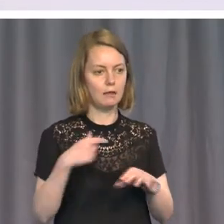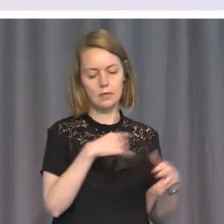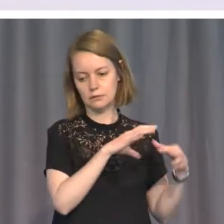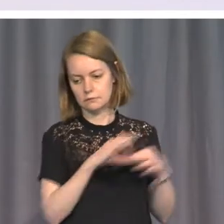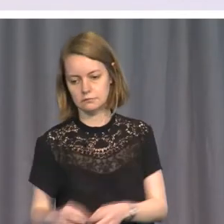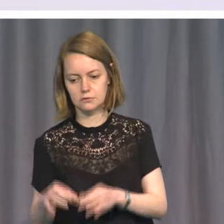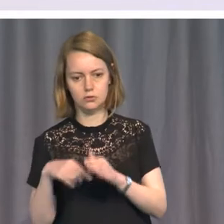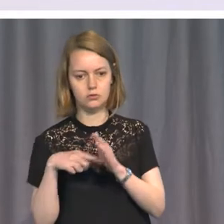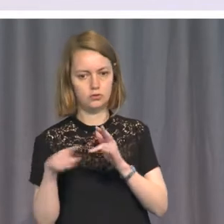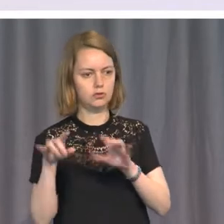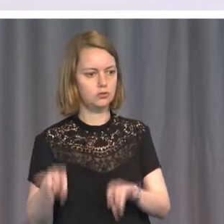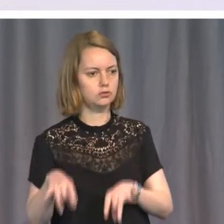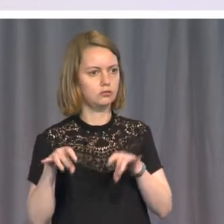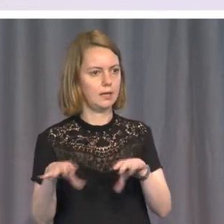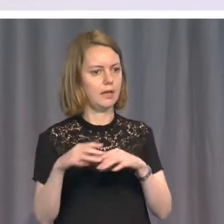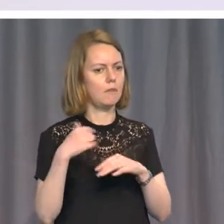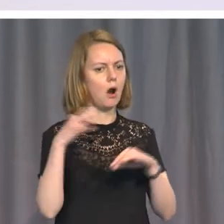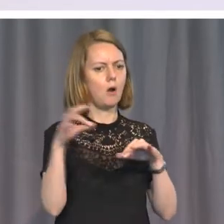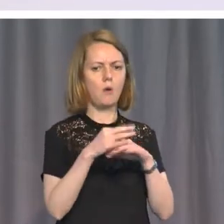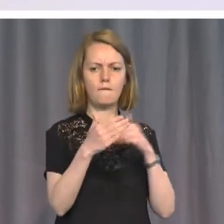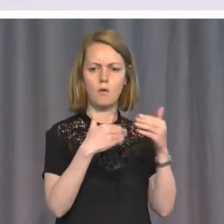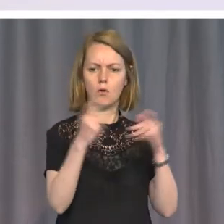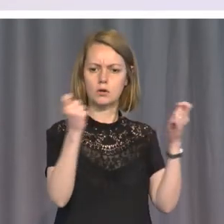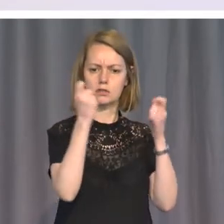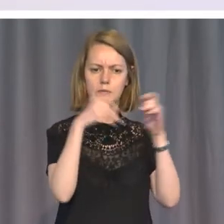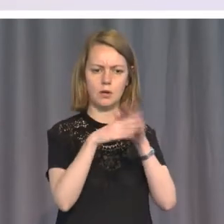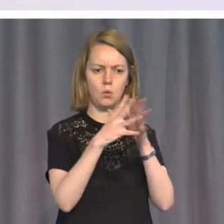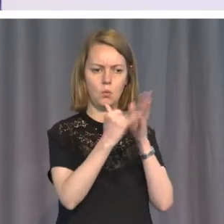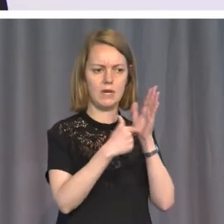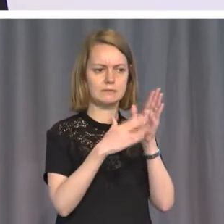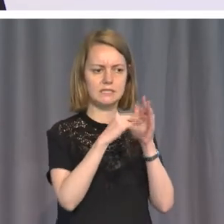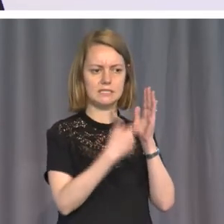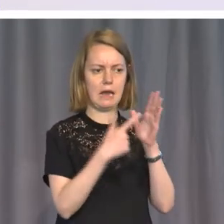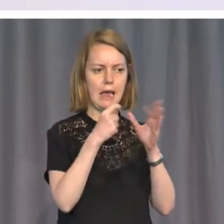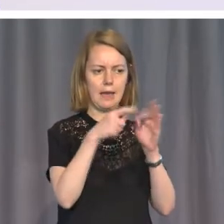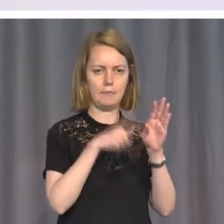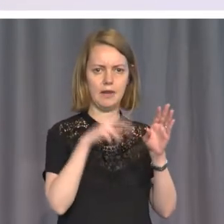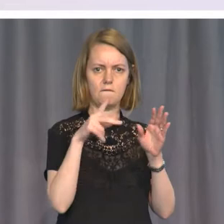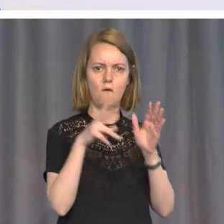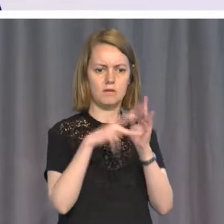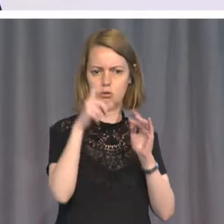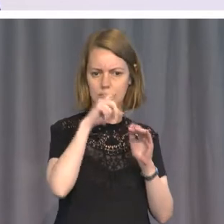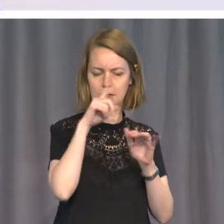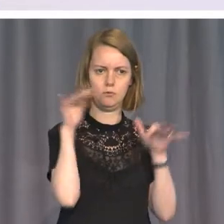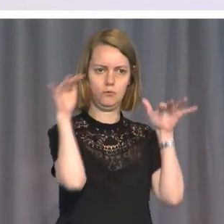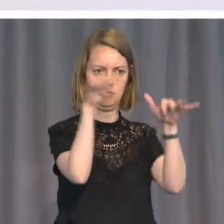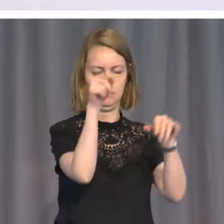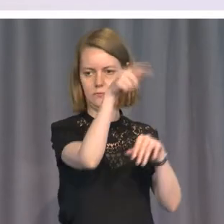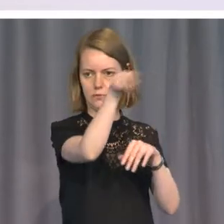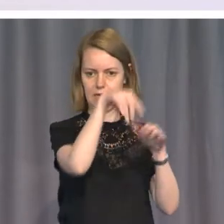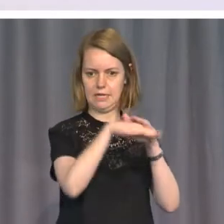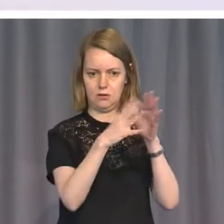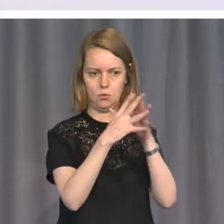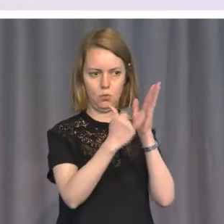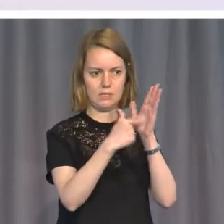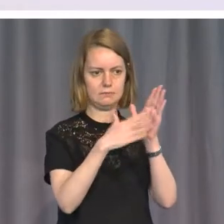ceremony in Westminster Abbey a couple of years ago for the Victorian fire victims. We do feel for this country